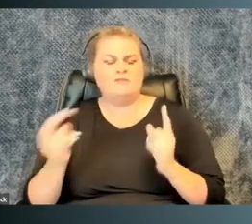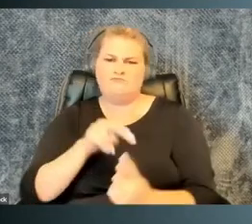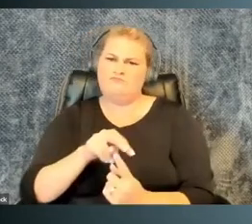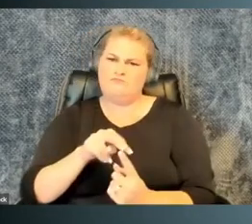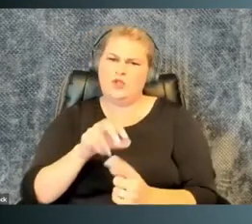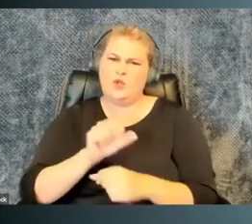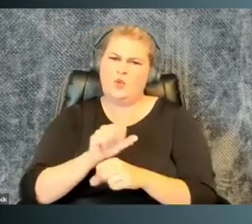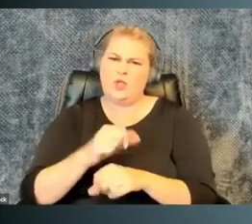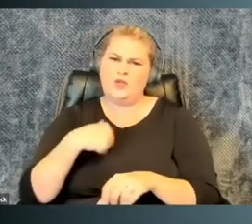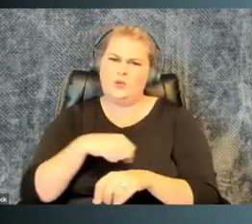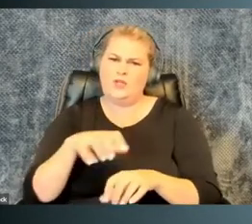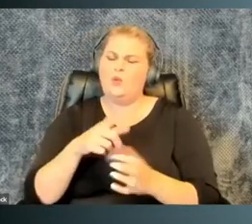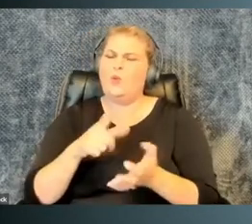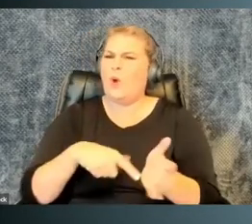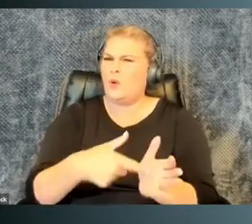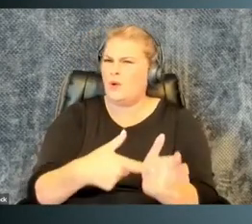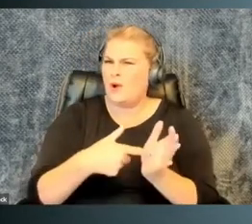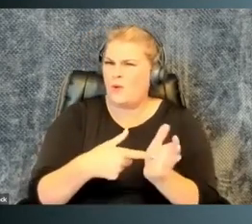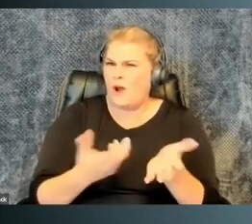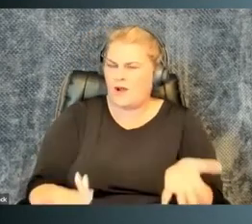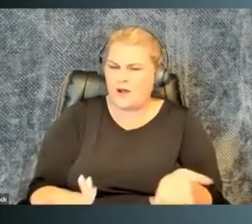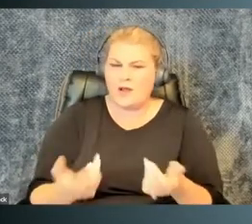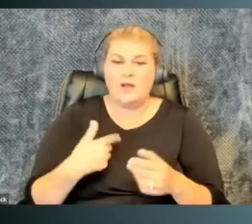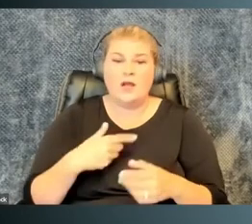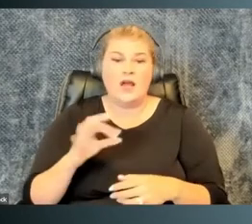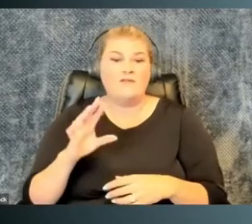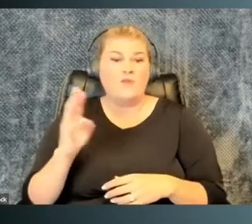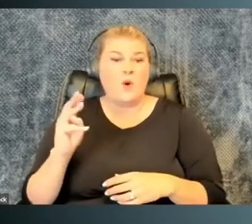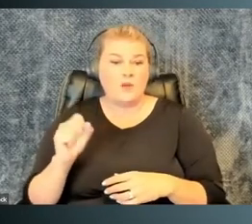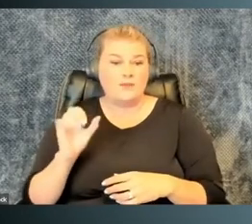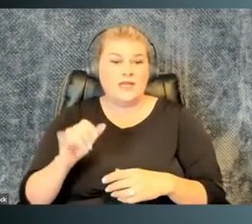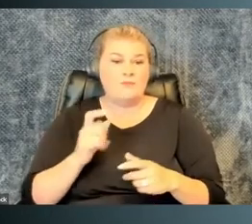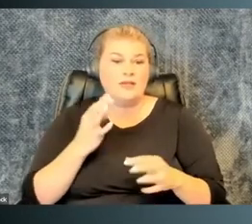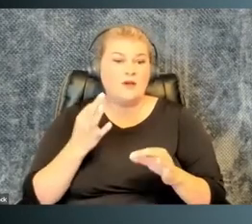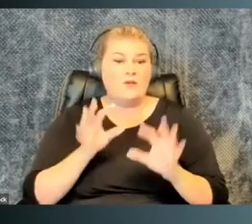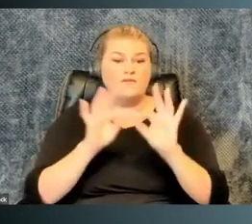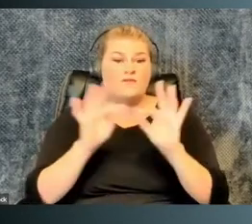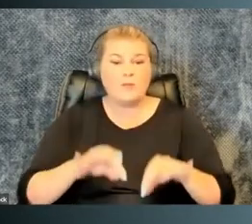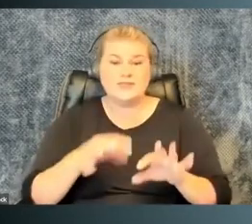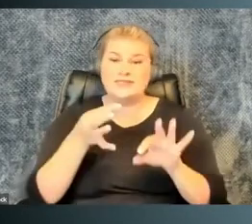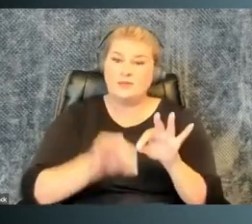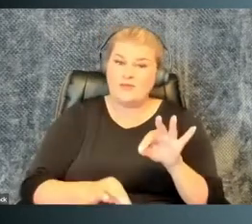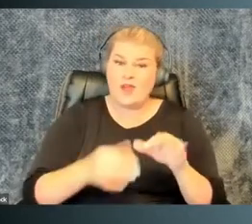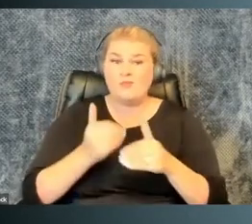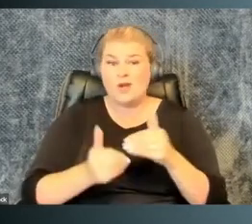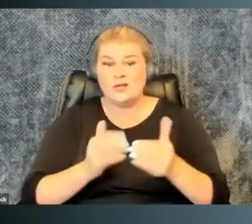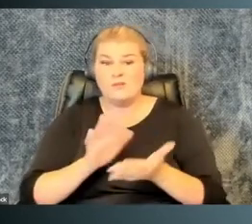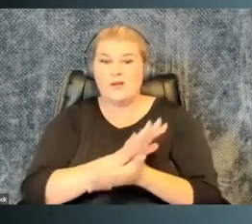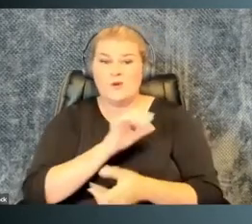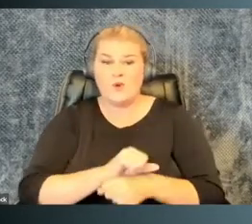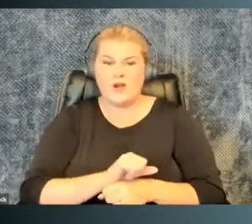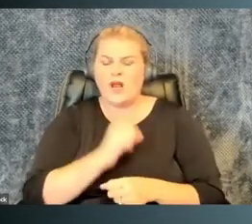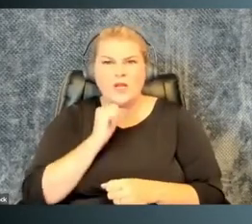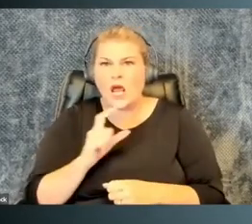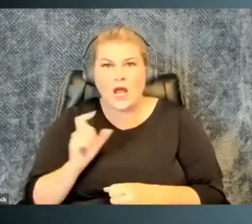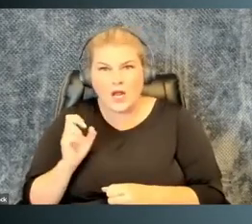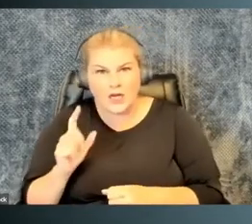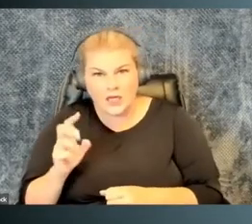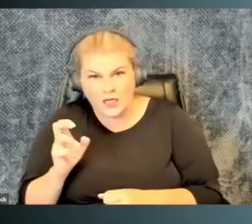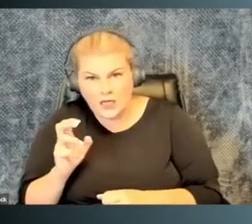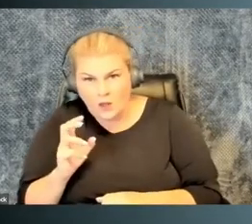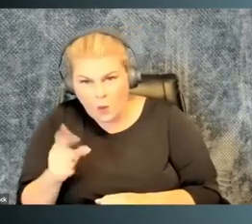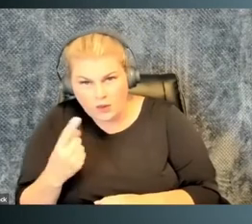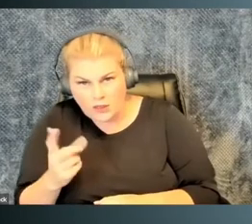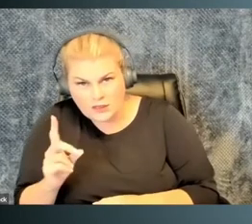this and turn it inward on the work we do. What are we requiring? Are there forms that can be simplified, processes and paperwork,